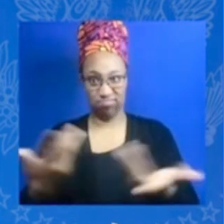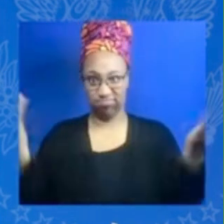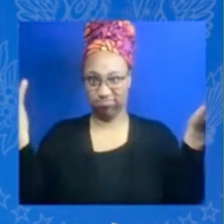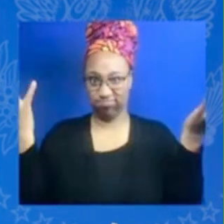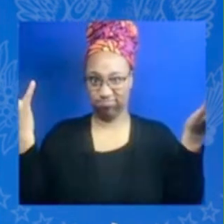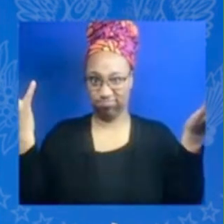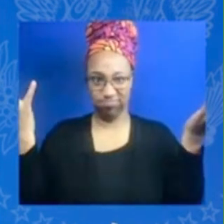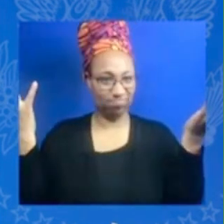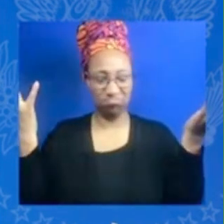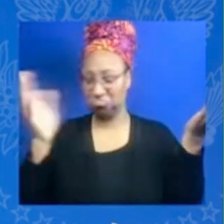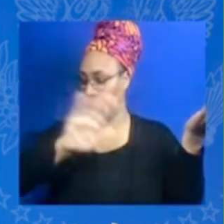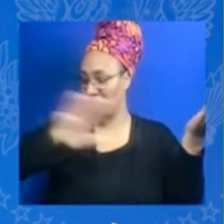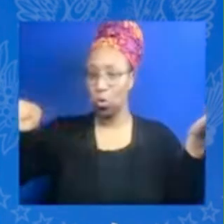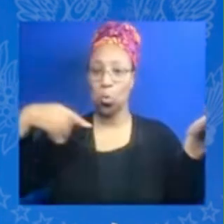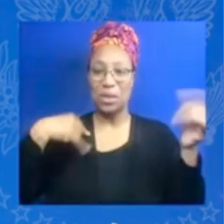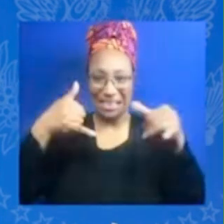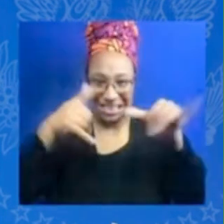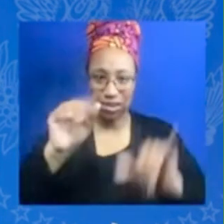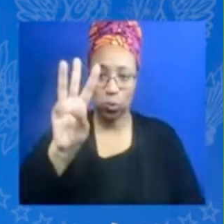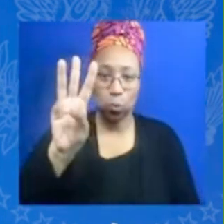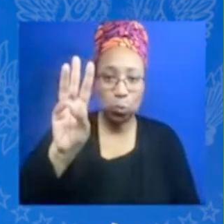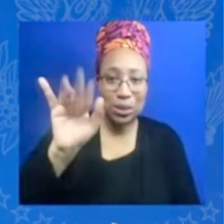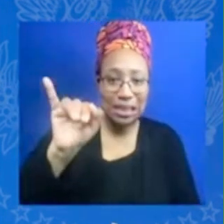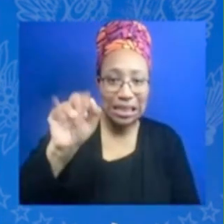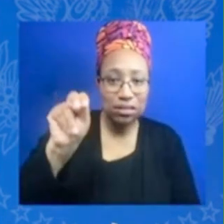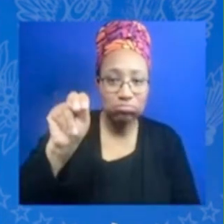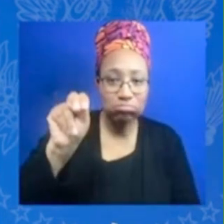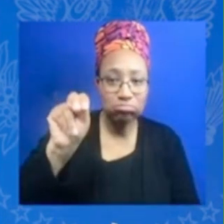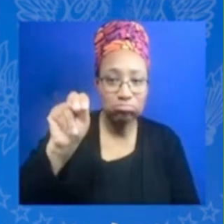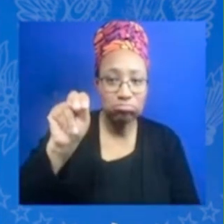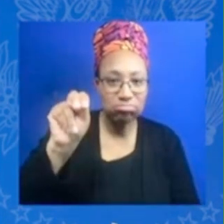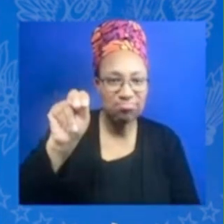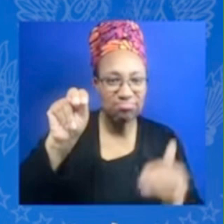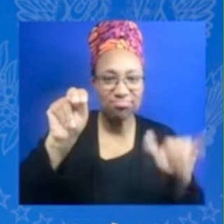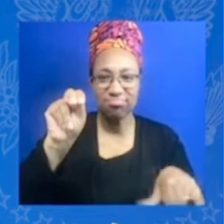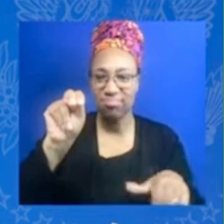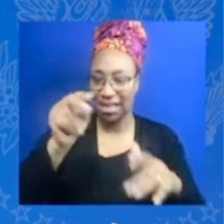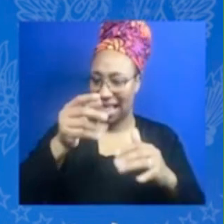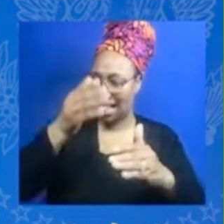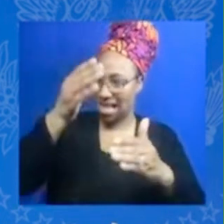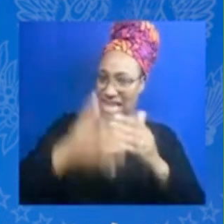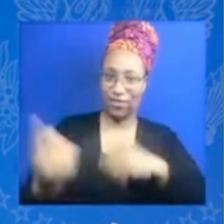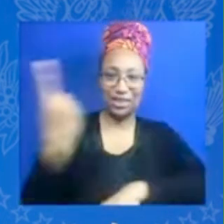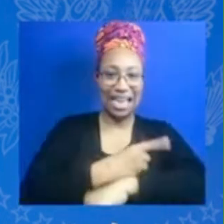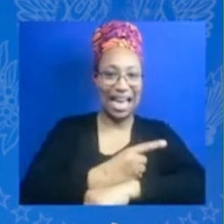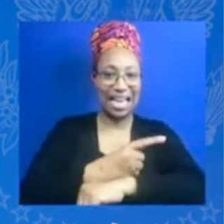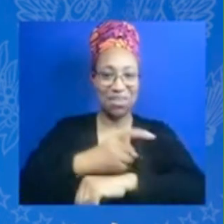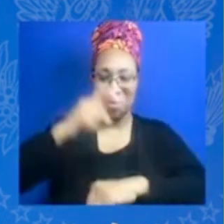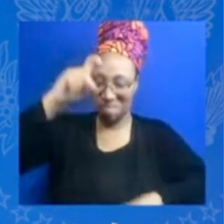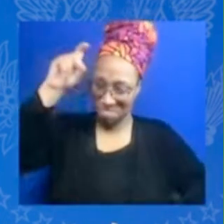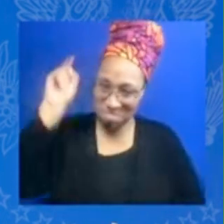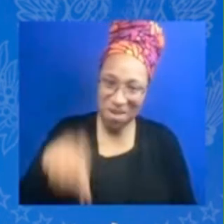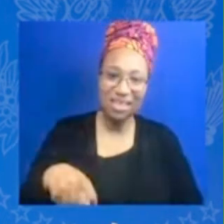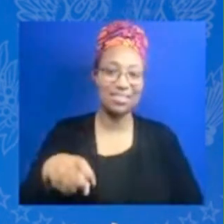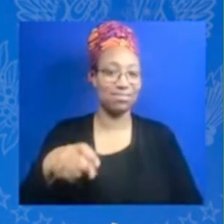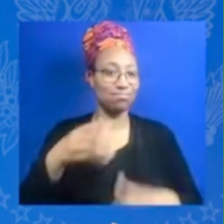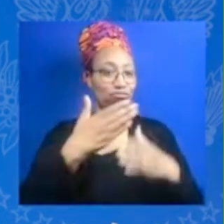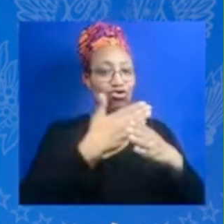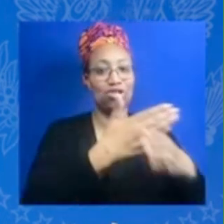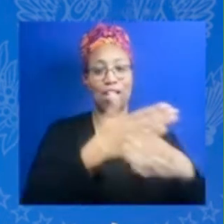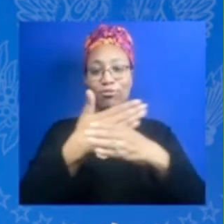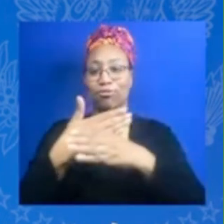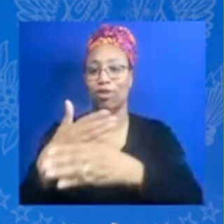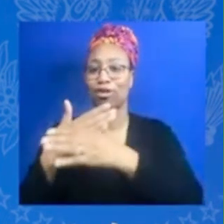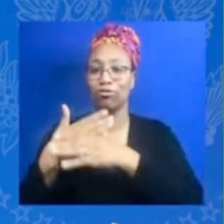we'll start on the end this time uh with nally going first but just if you could share who or what helped you the most uh as you were